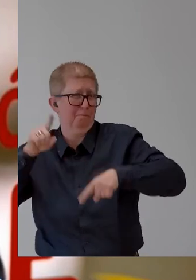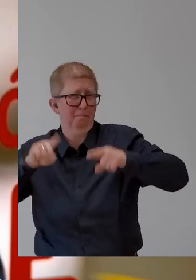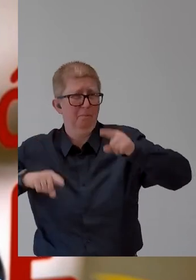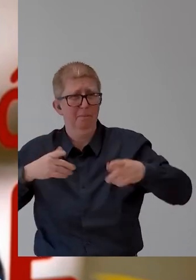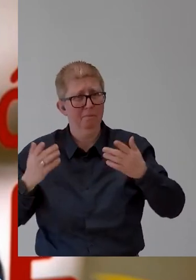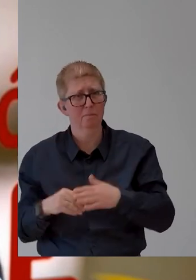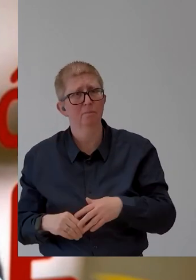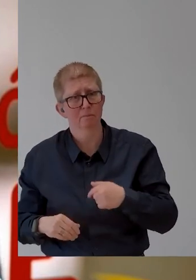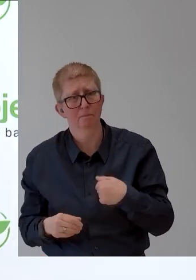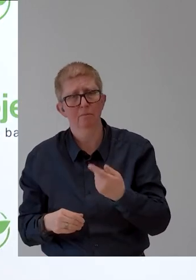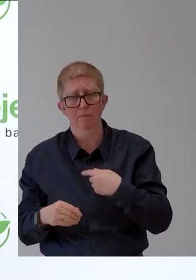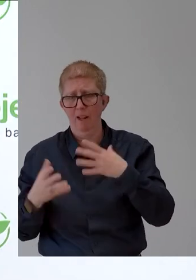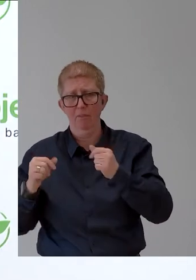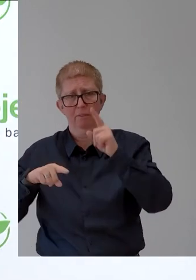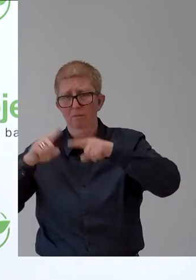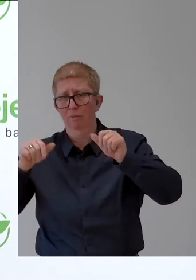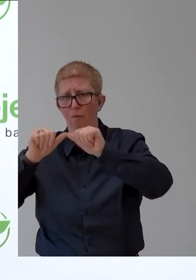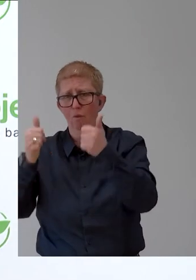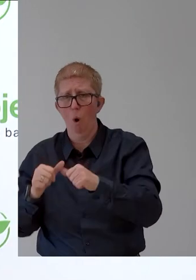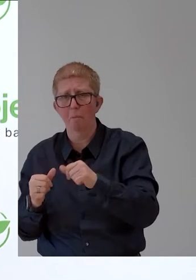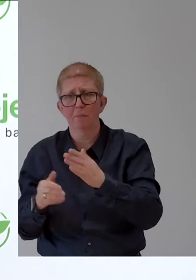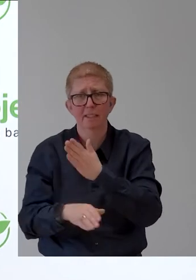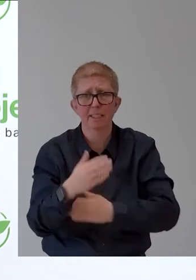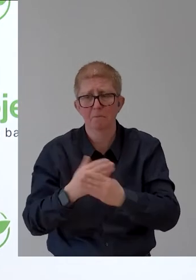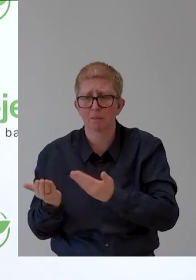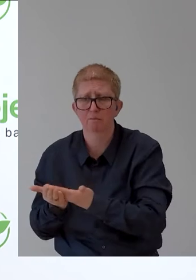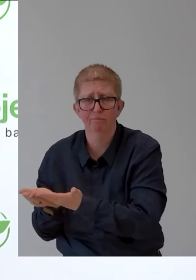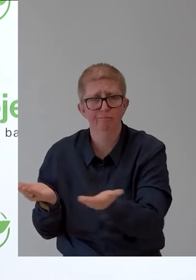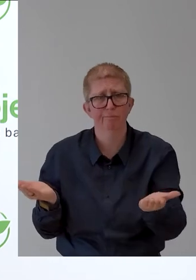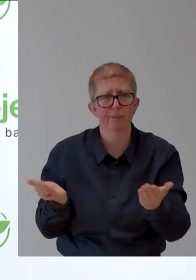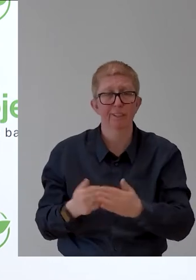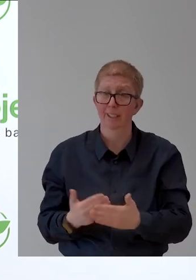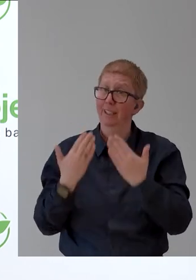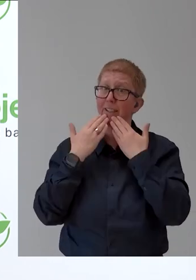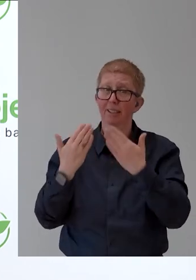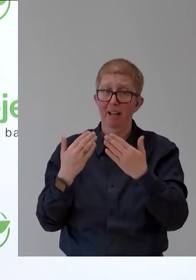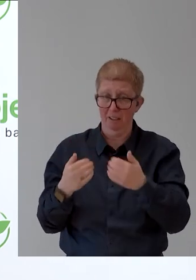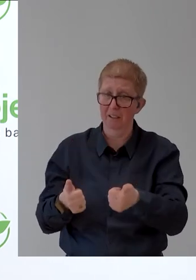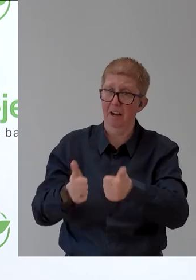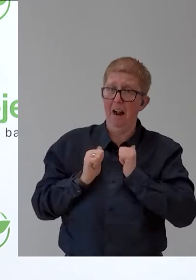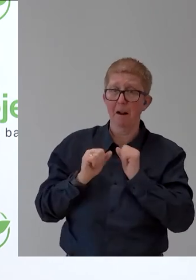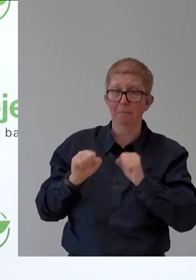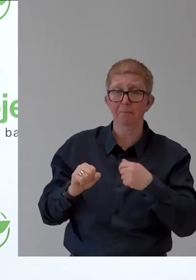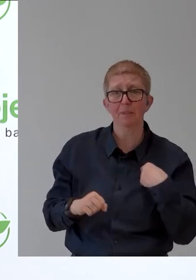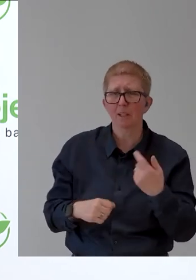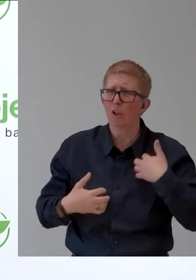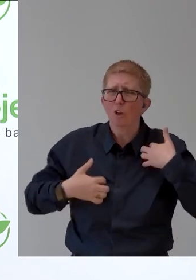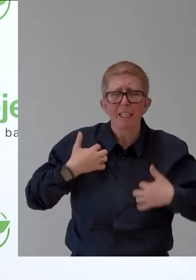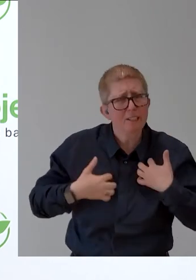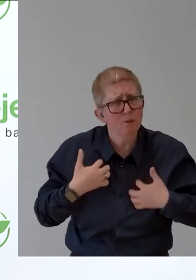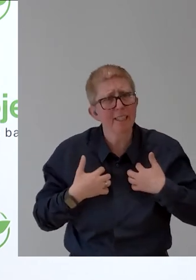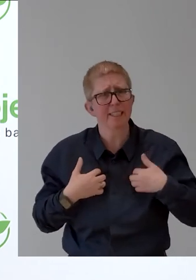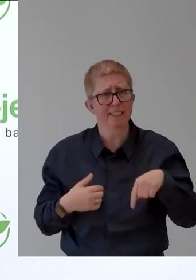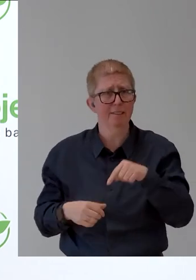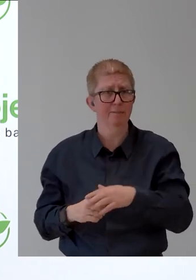Yes. Thank you, Paloma. That was really inspiring and explained a lot. And we're looking forward to working